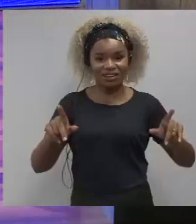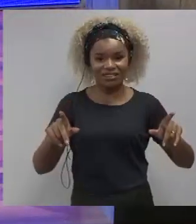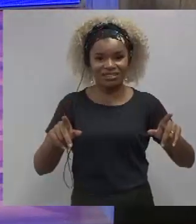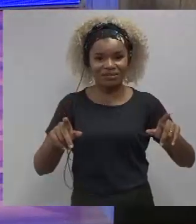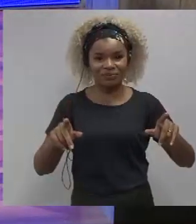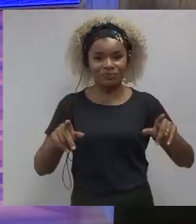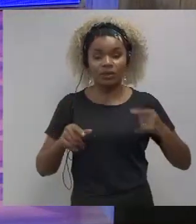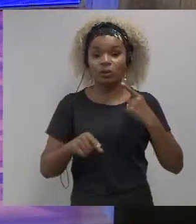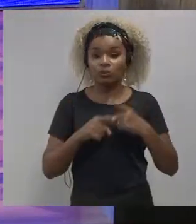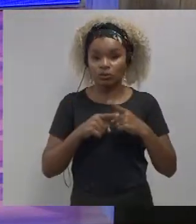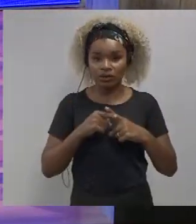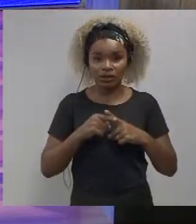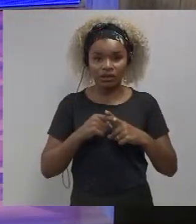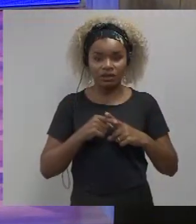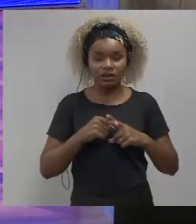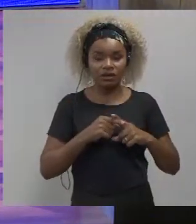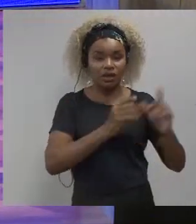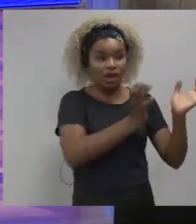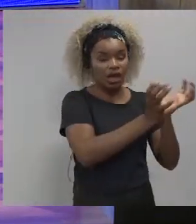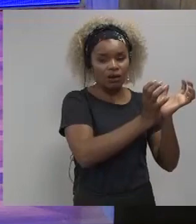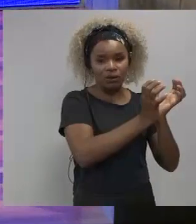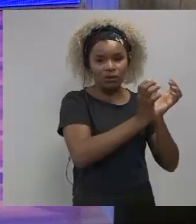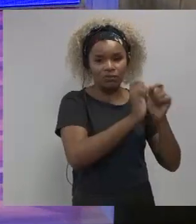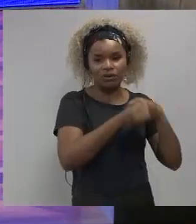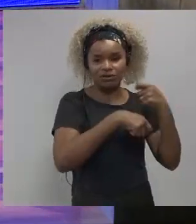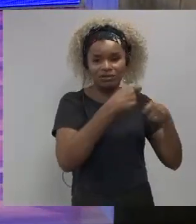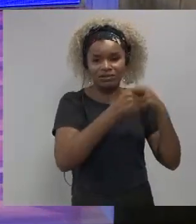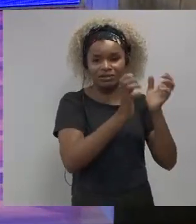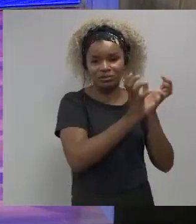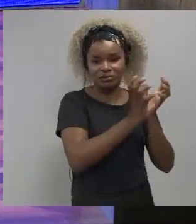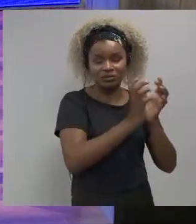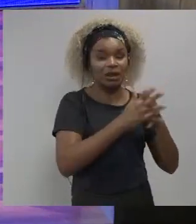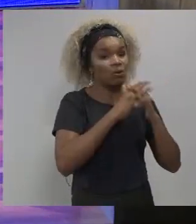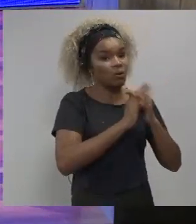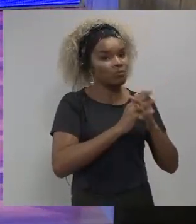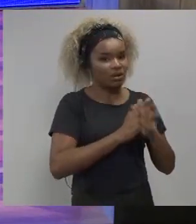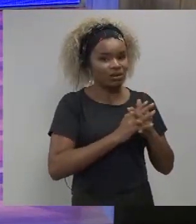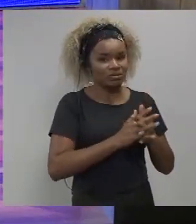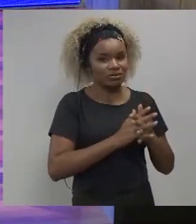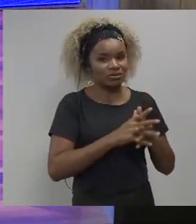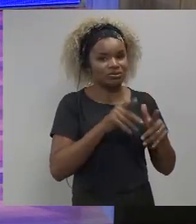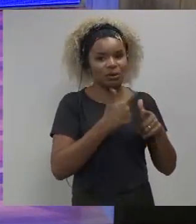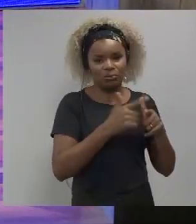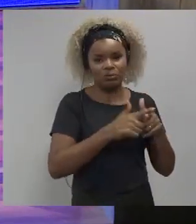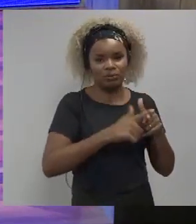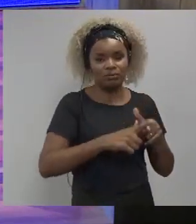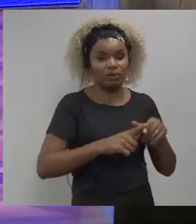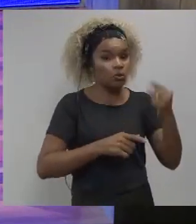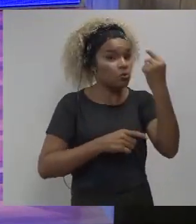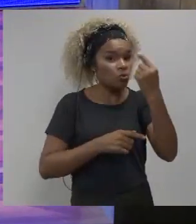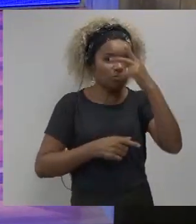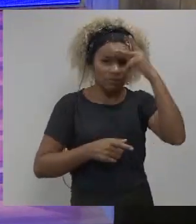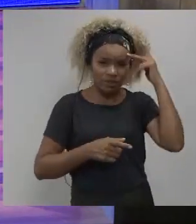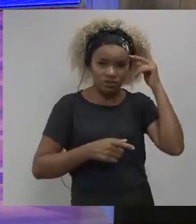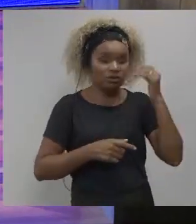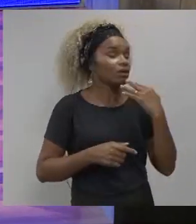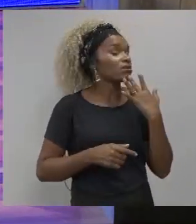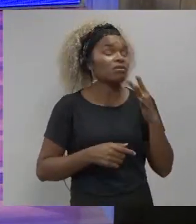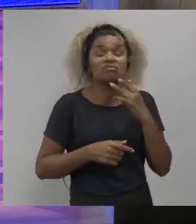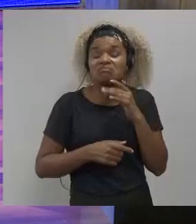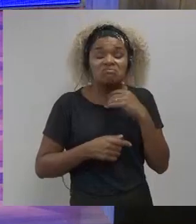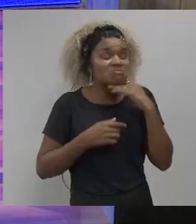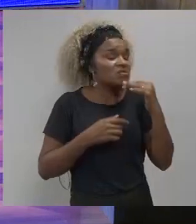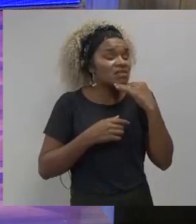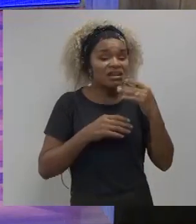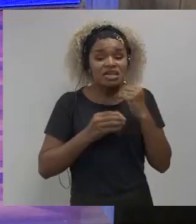is because economic prediction is a complex problem where one person no matter how good they are